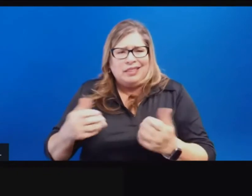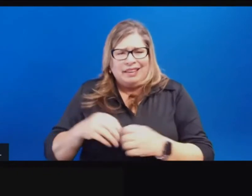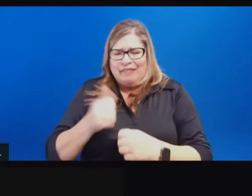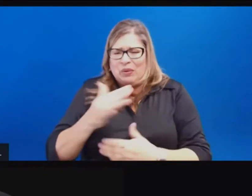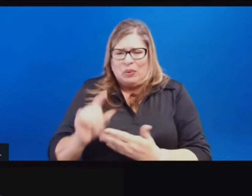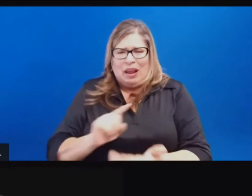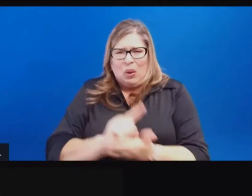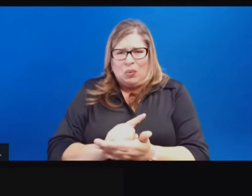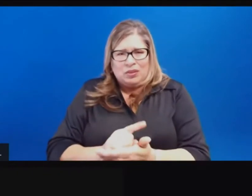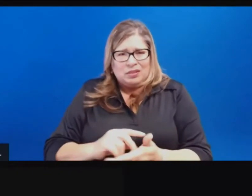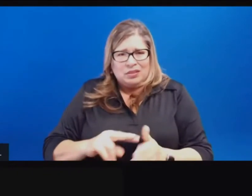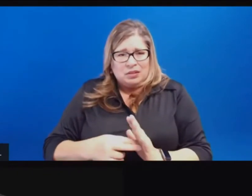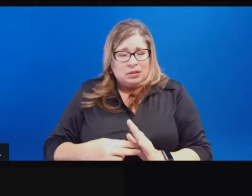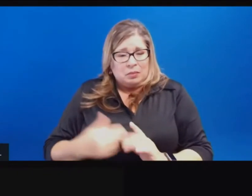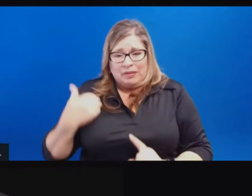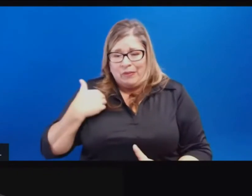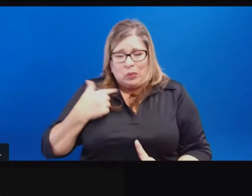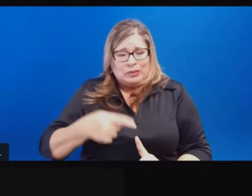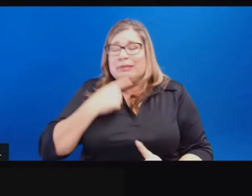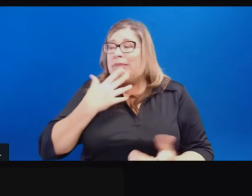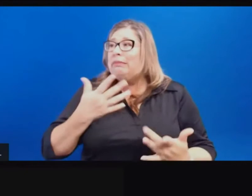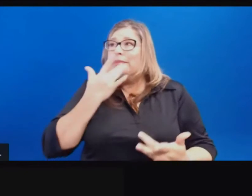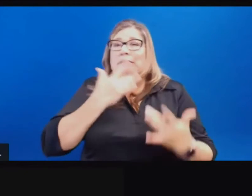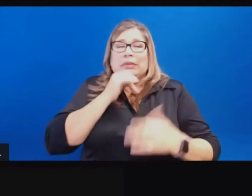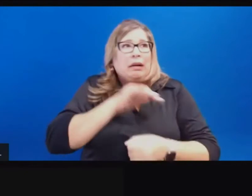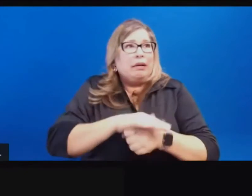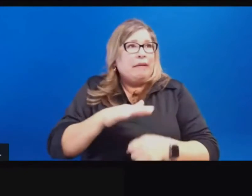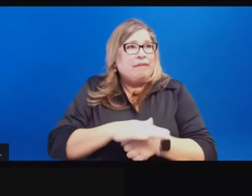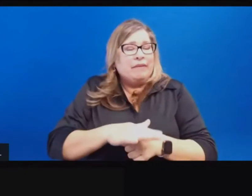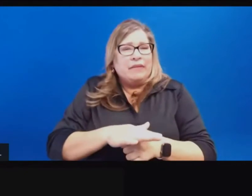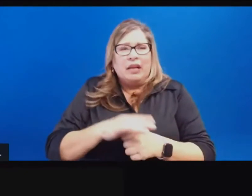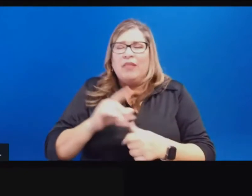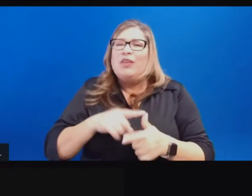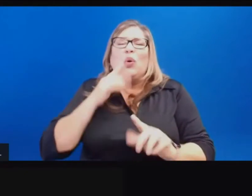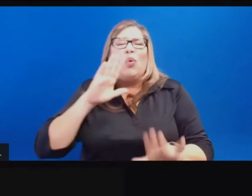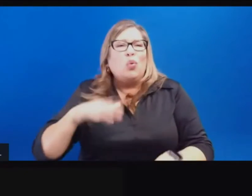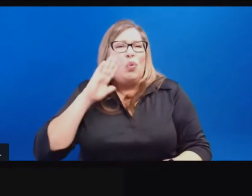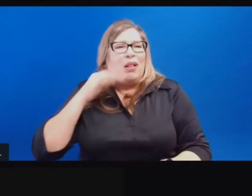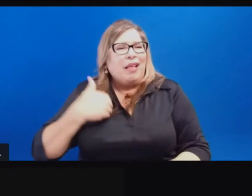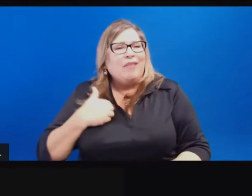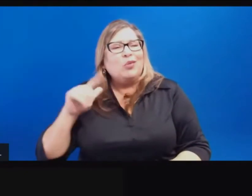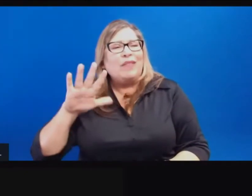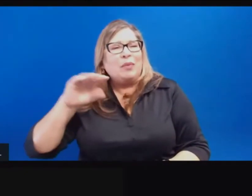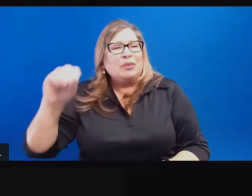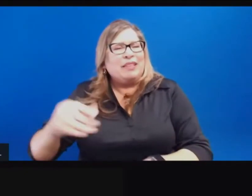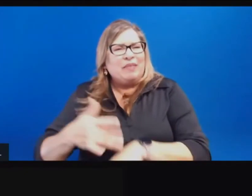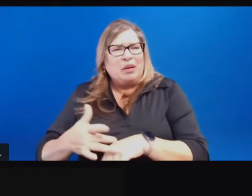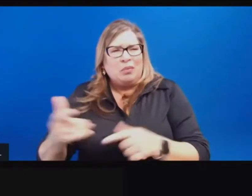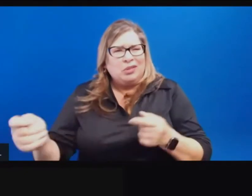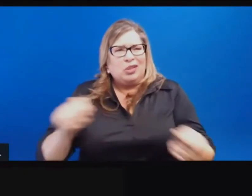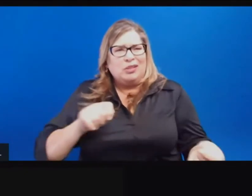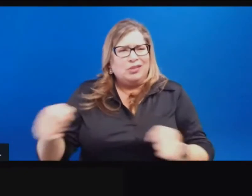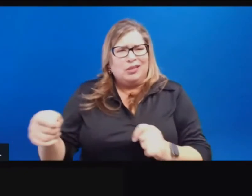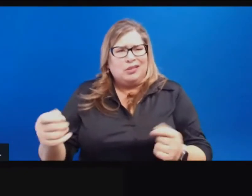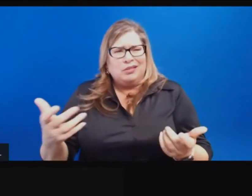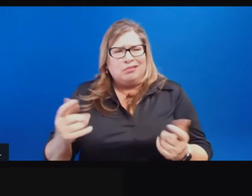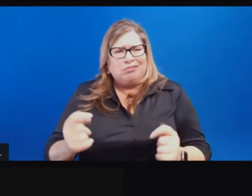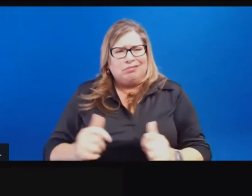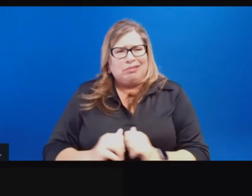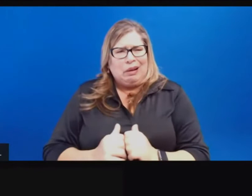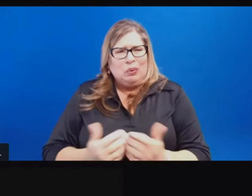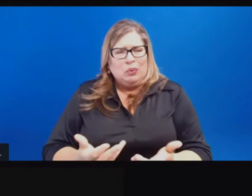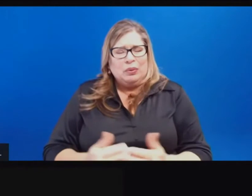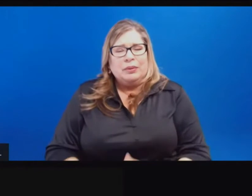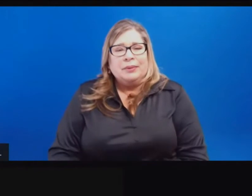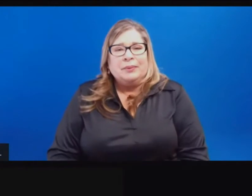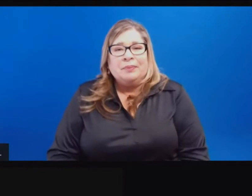we're not going to have 15% to, oh, well, we're going to have 25%. Thanks a lot. Yeah, let me take the second half and